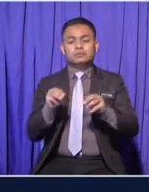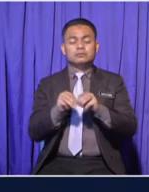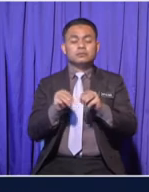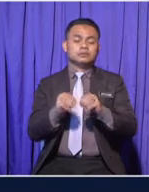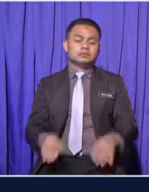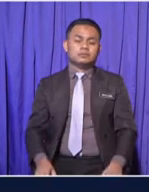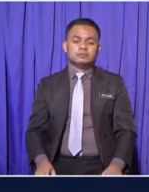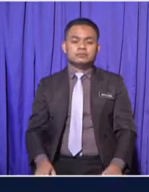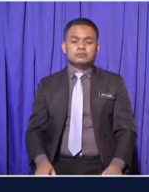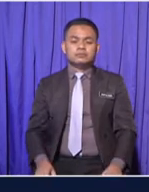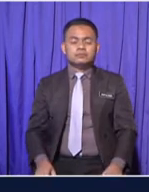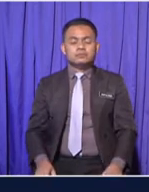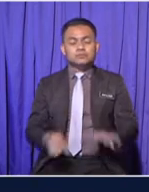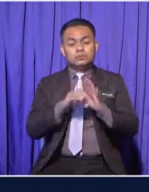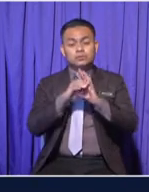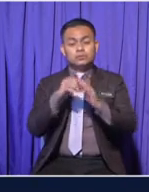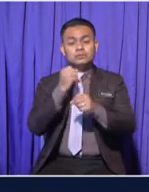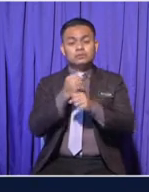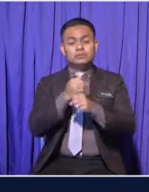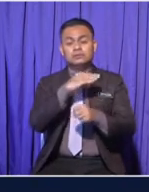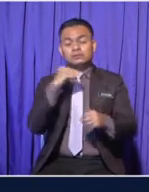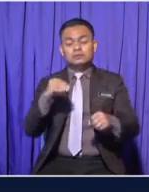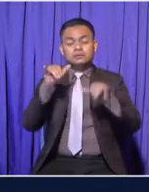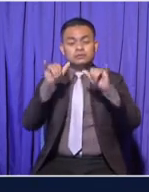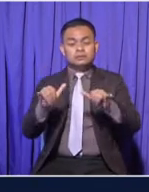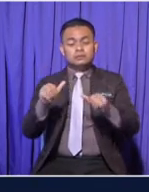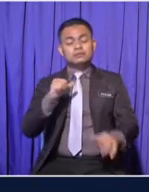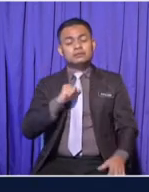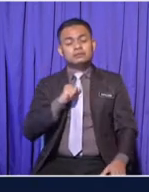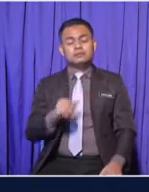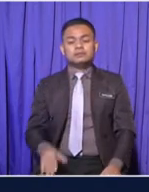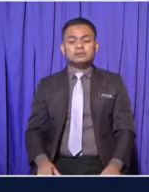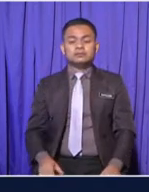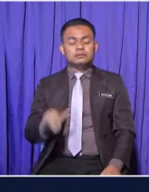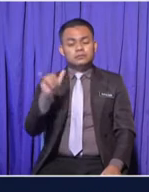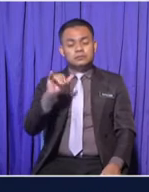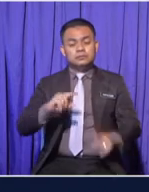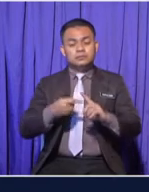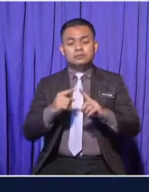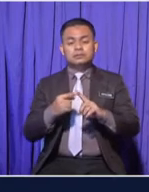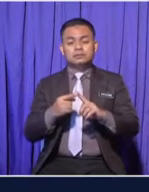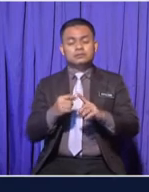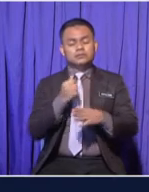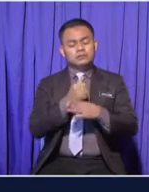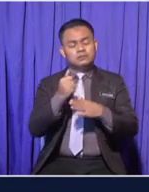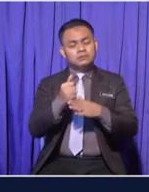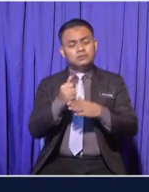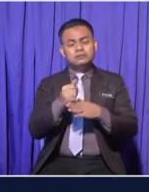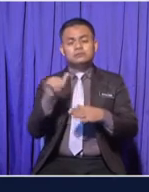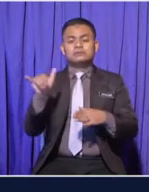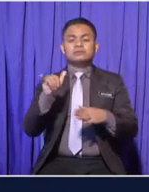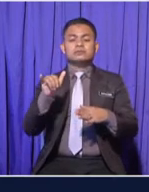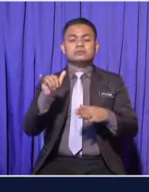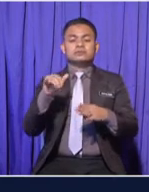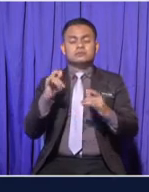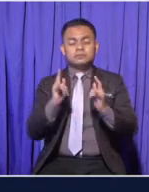and live on their own With friends or with a partner At